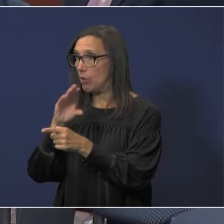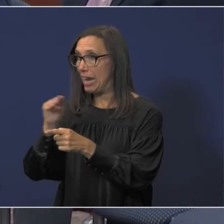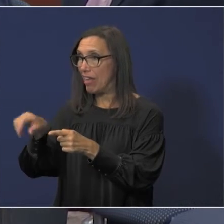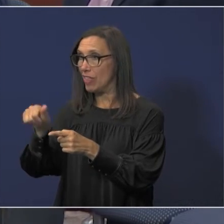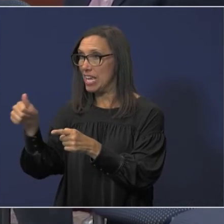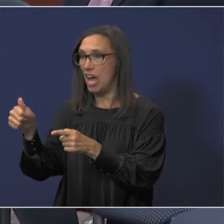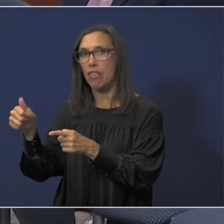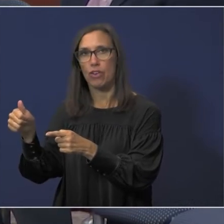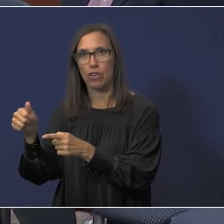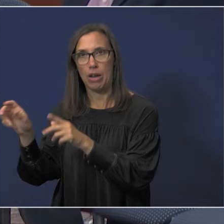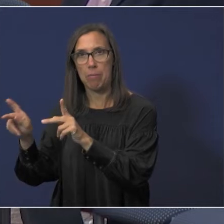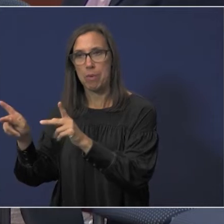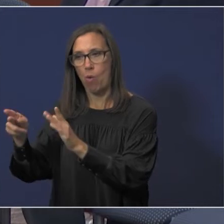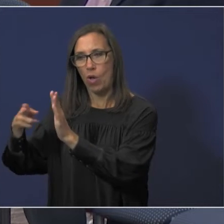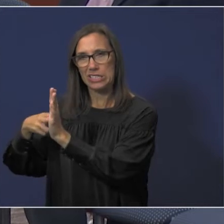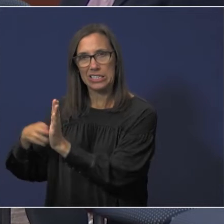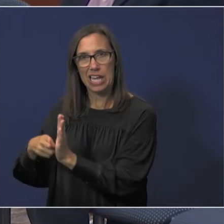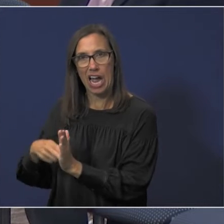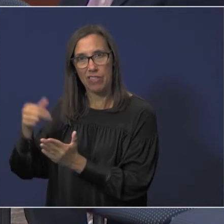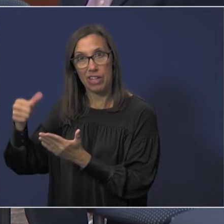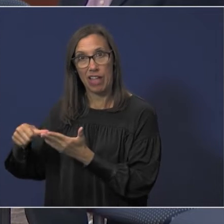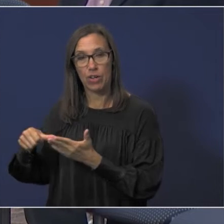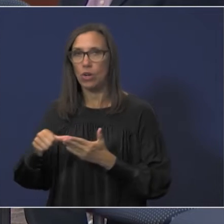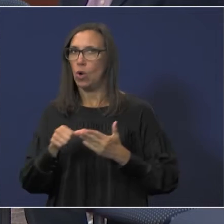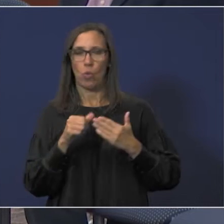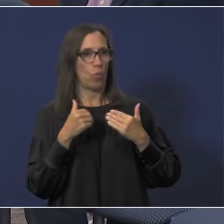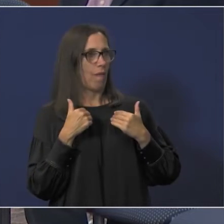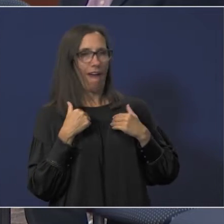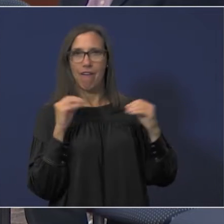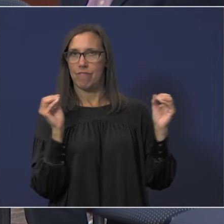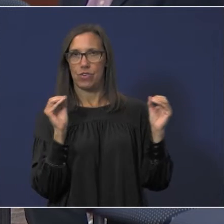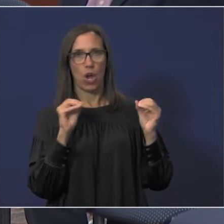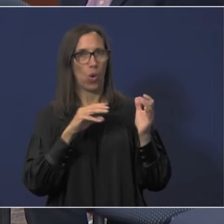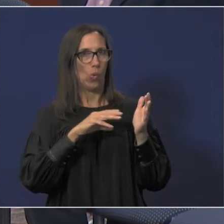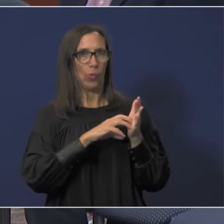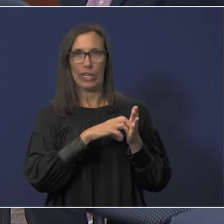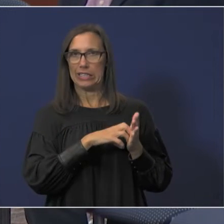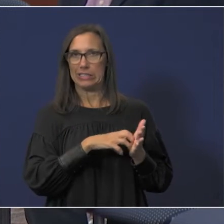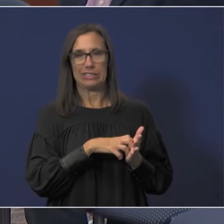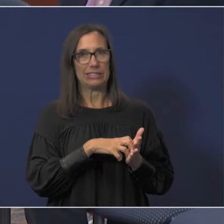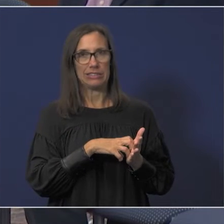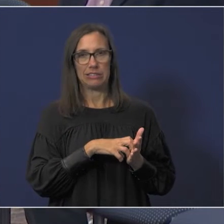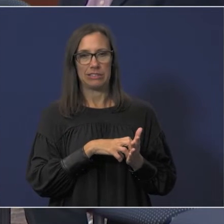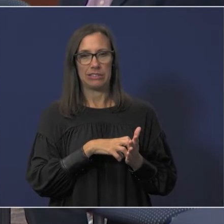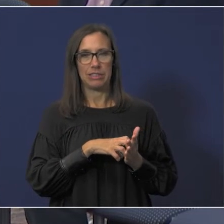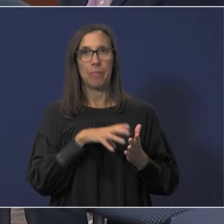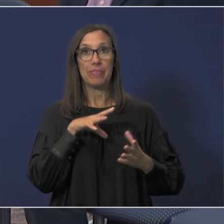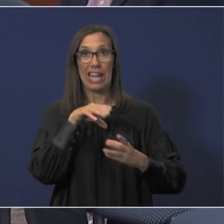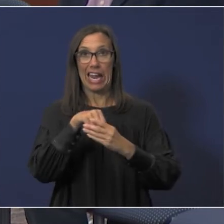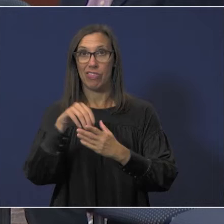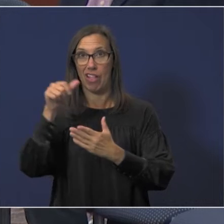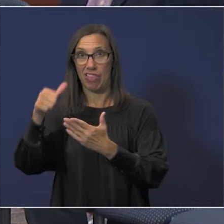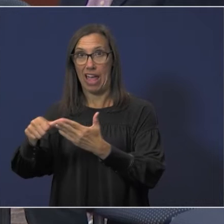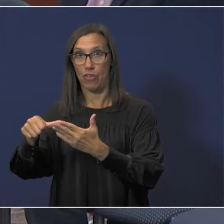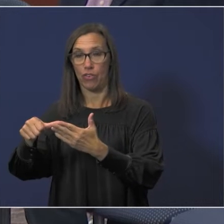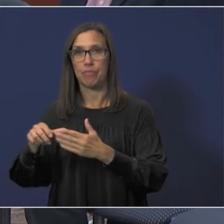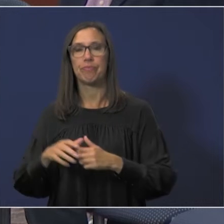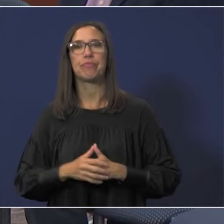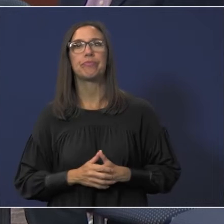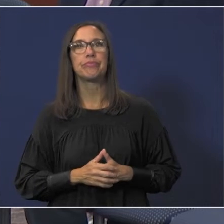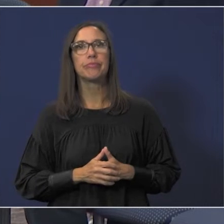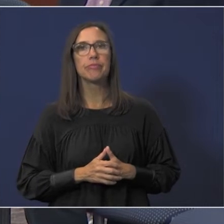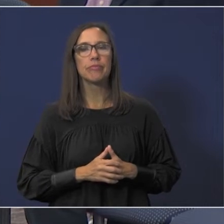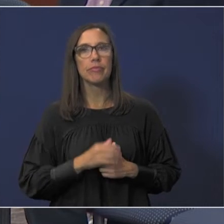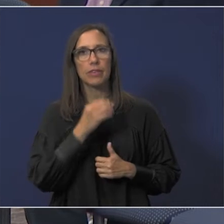other officials signed the representation letter we did not have any deficiencies uh in that letter included in the single audit